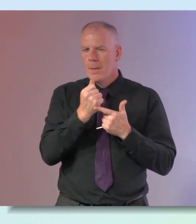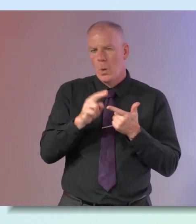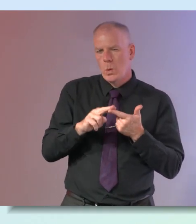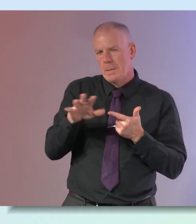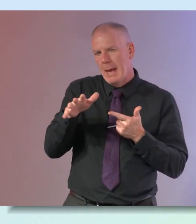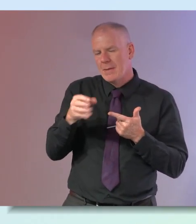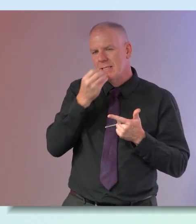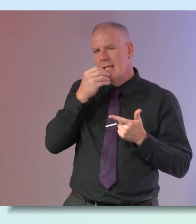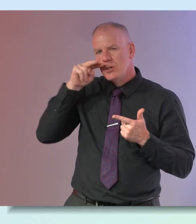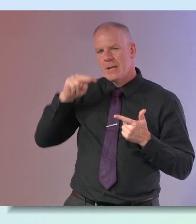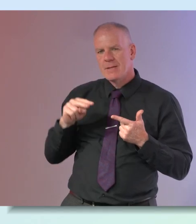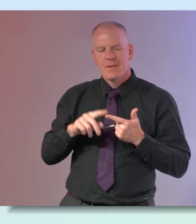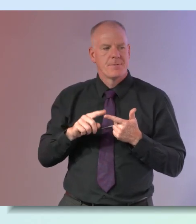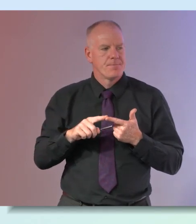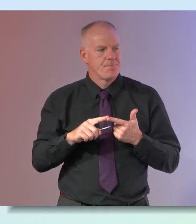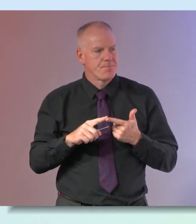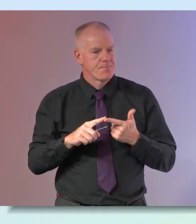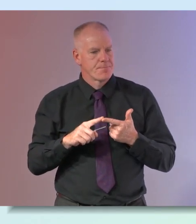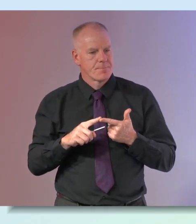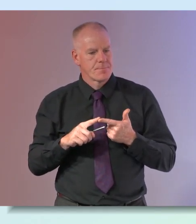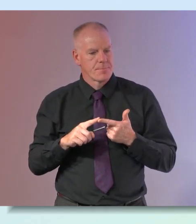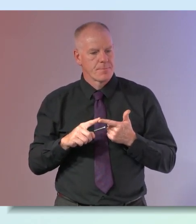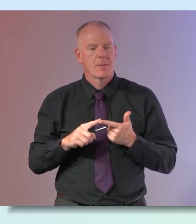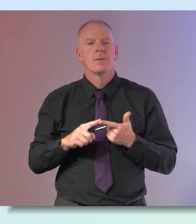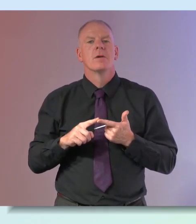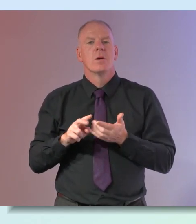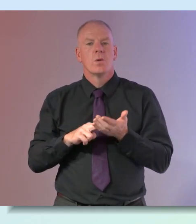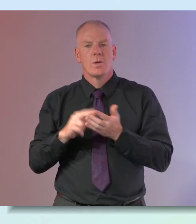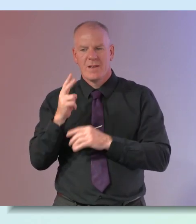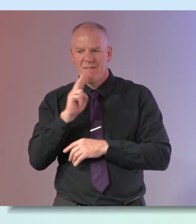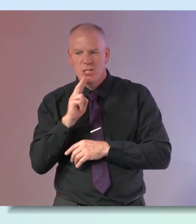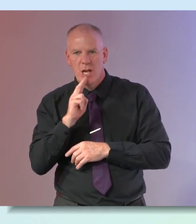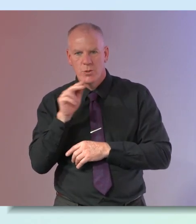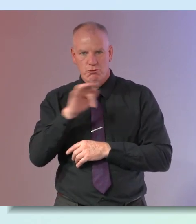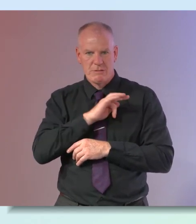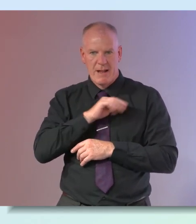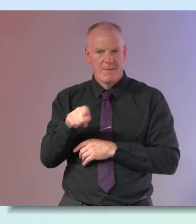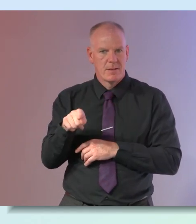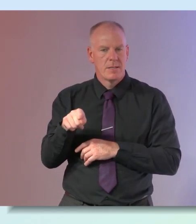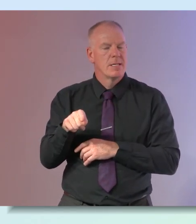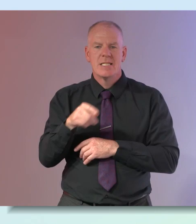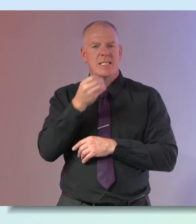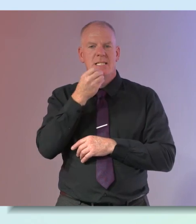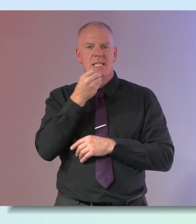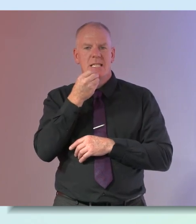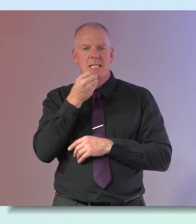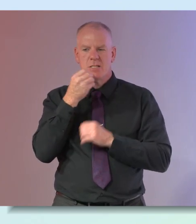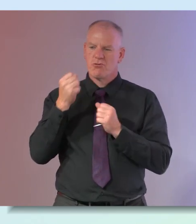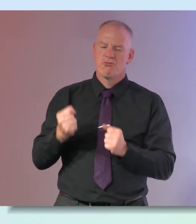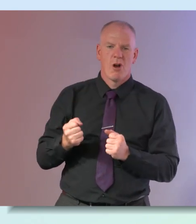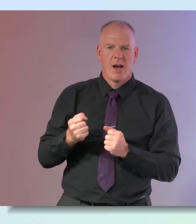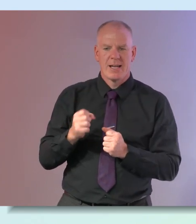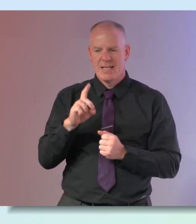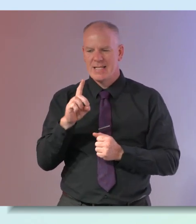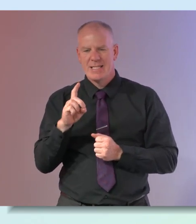from a dietary point of view is that if you're um plant-based or you know vegetarian or vegan and you don't particularly you don't have a good dairy intake